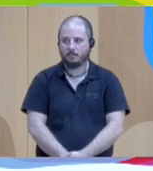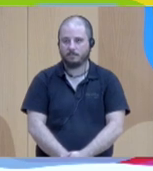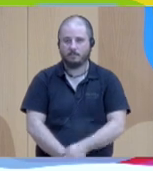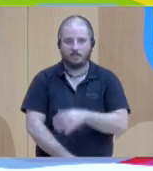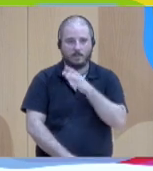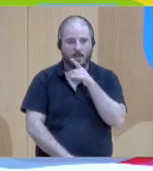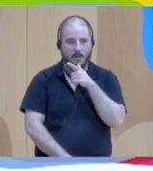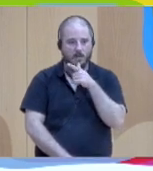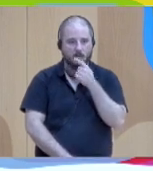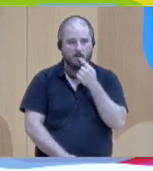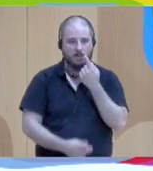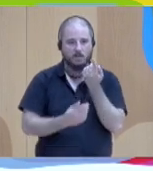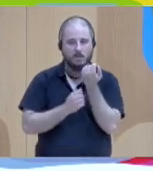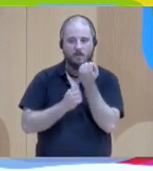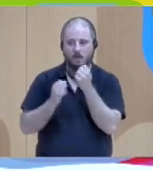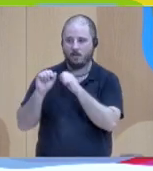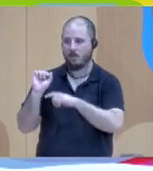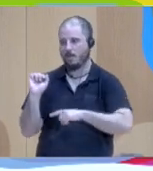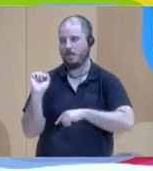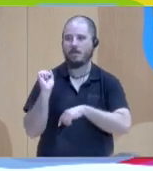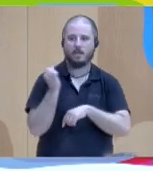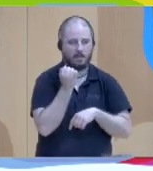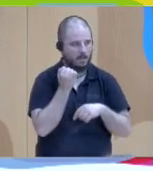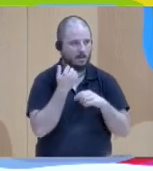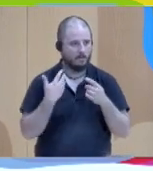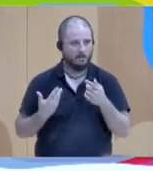to your left.